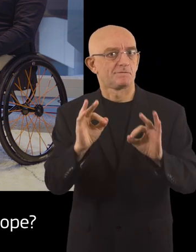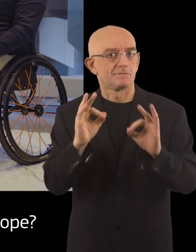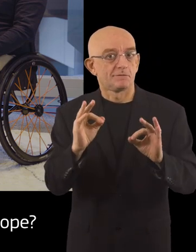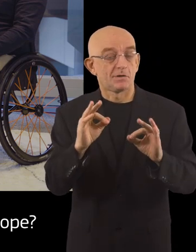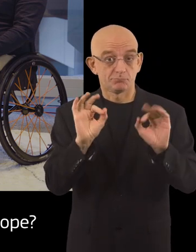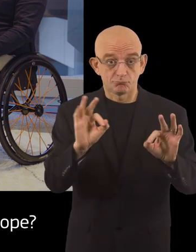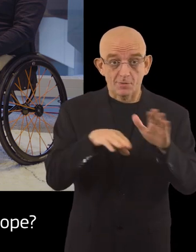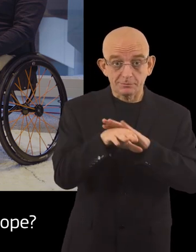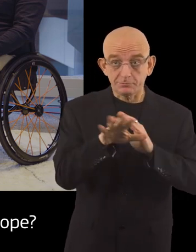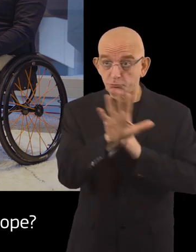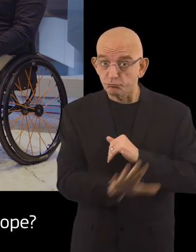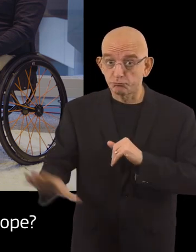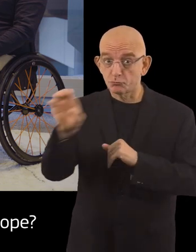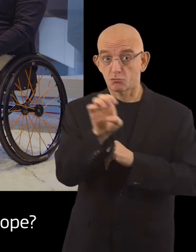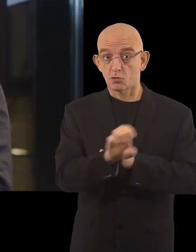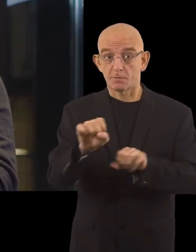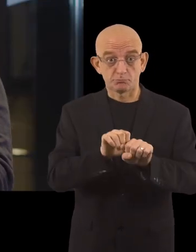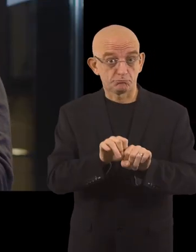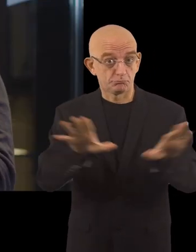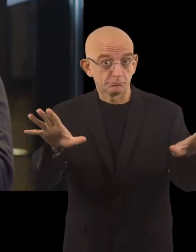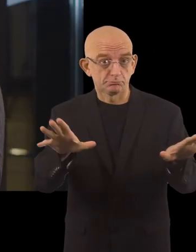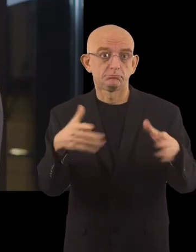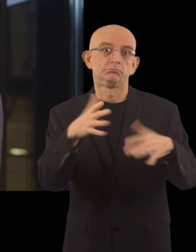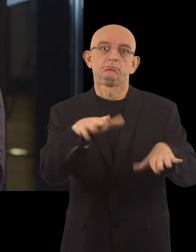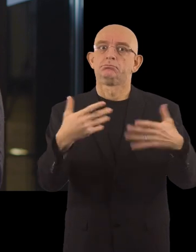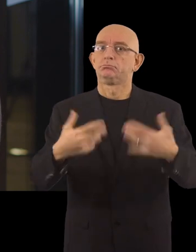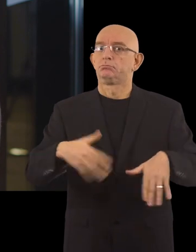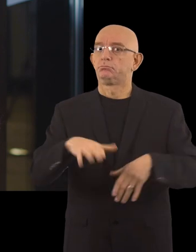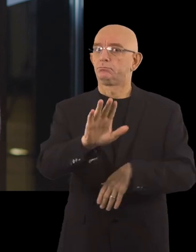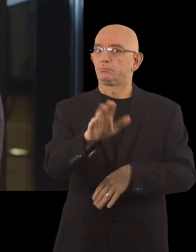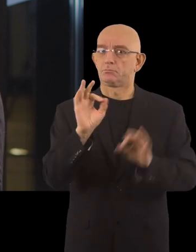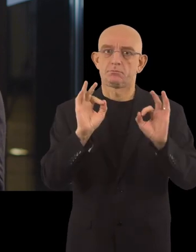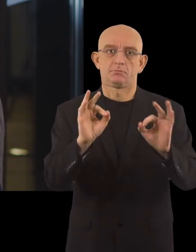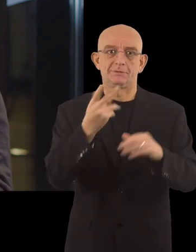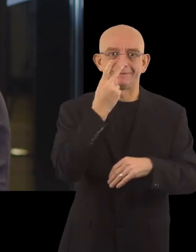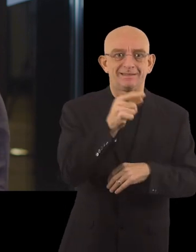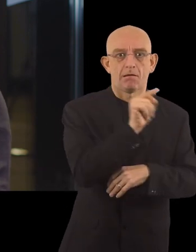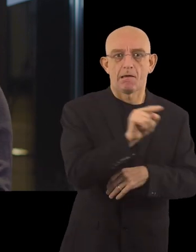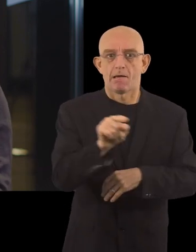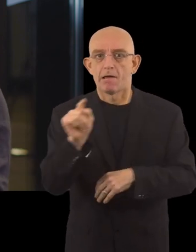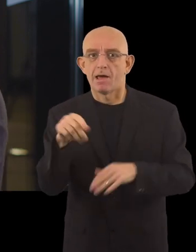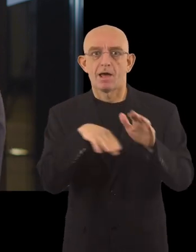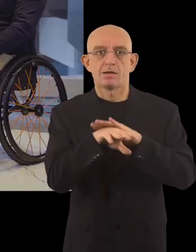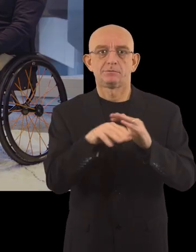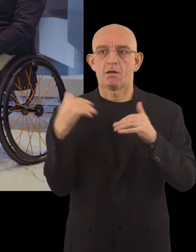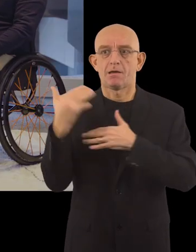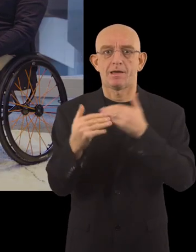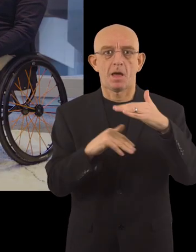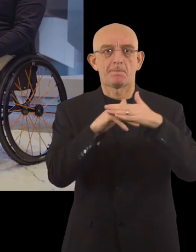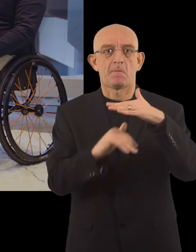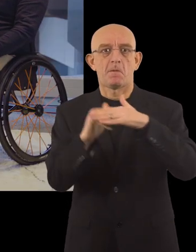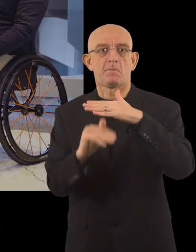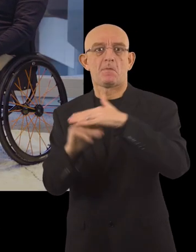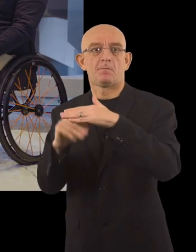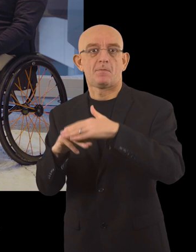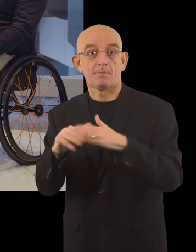Is accessibility now a thing throughout Europe? Yeah, absolutely. And it's amazing to see that they're optimizing their accessibility. So good. Well, that's good to